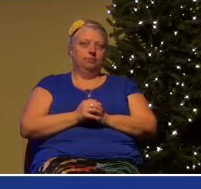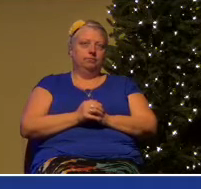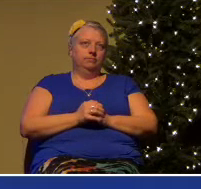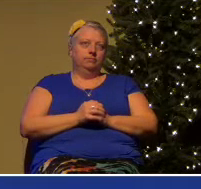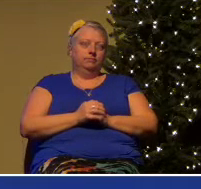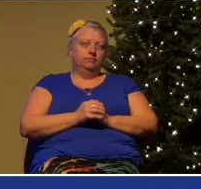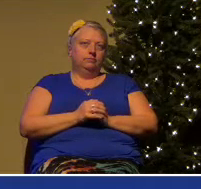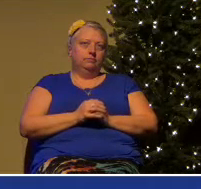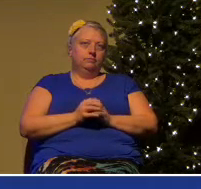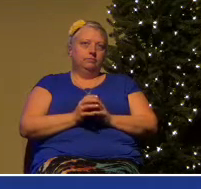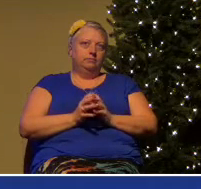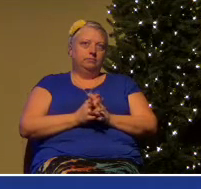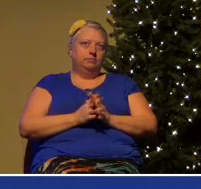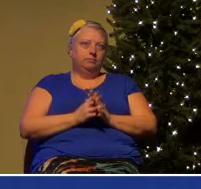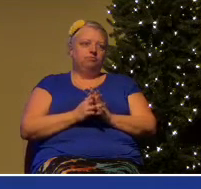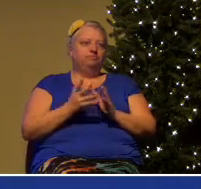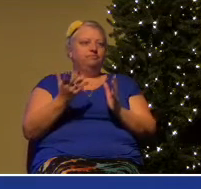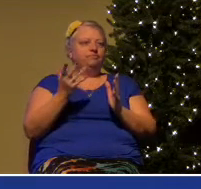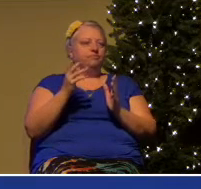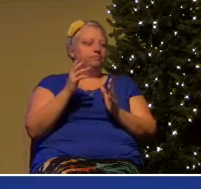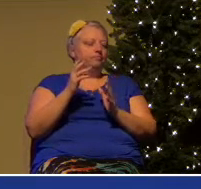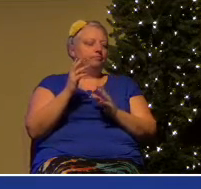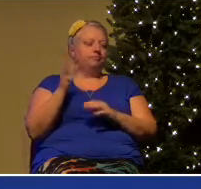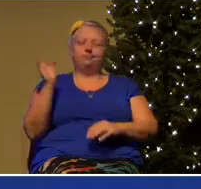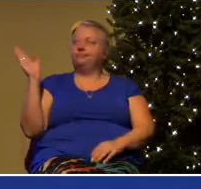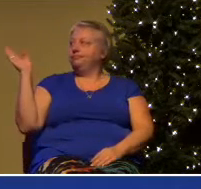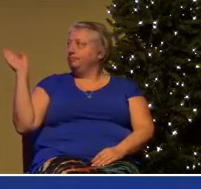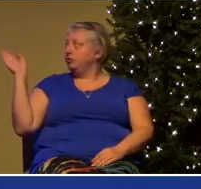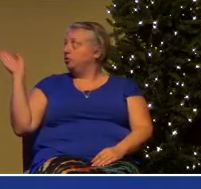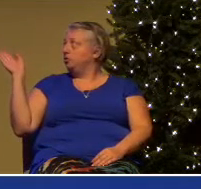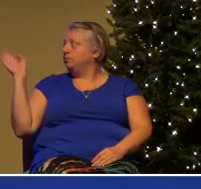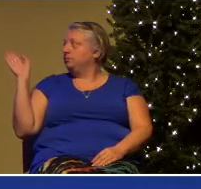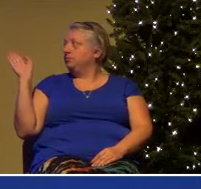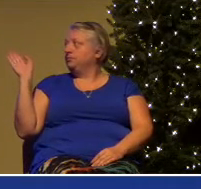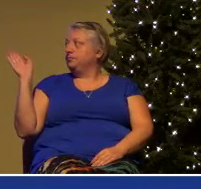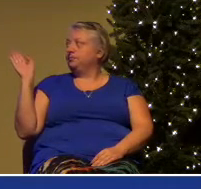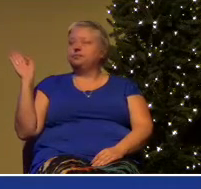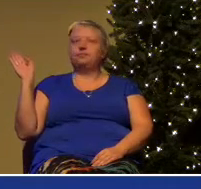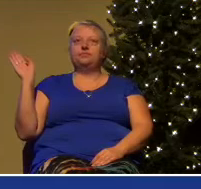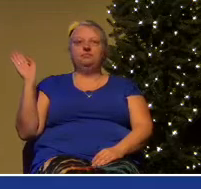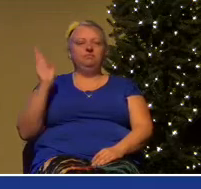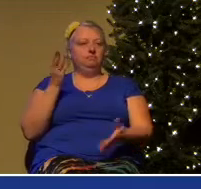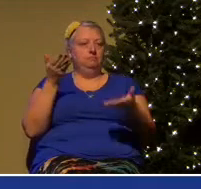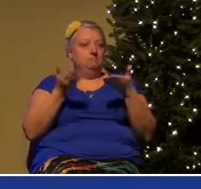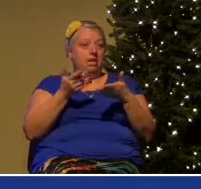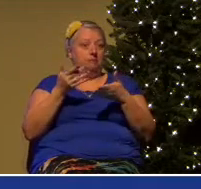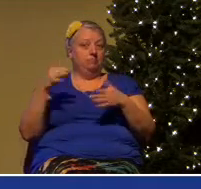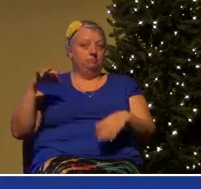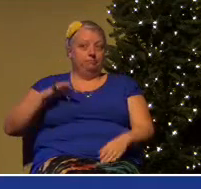influence. Here's a little chart that you might find extremely helpful.